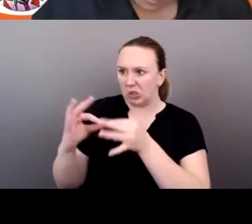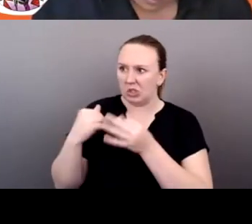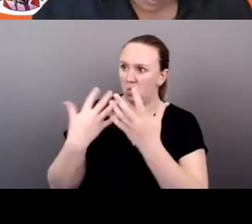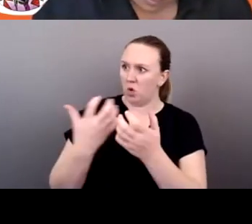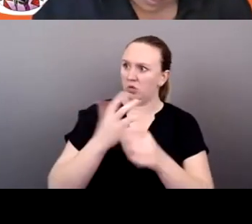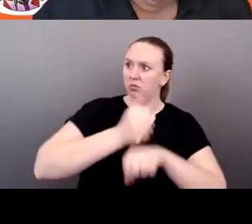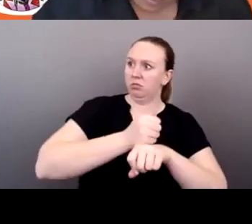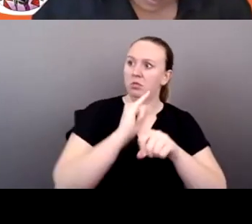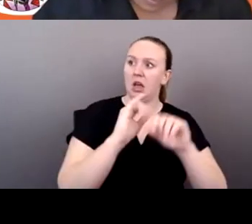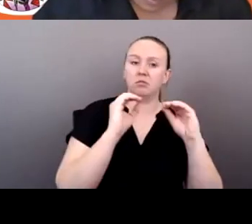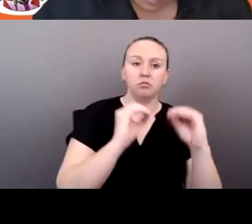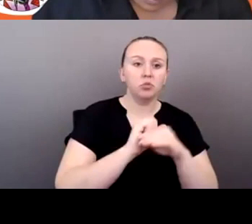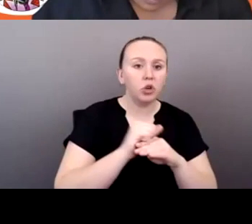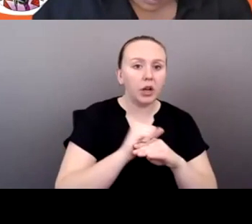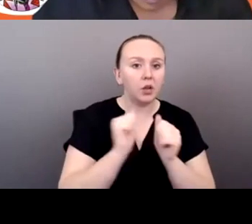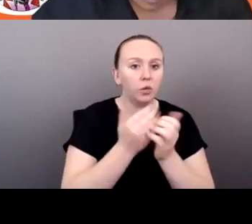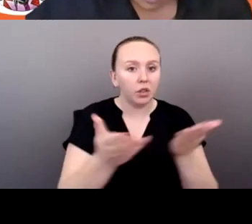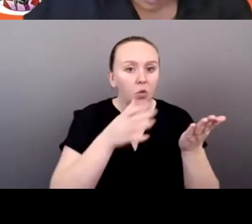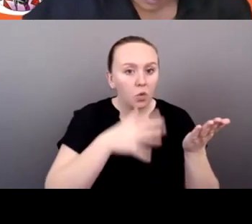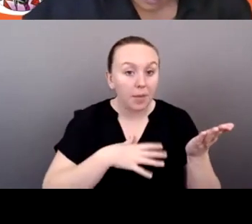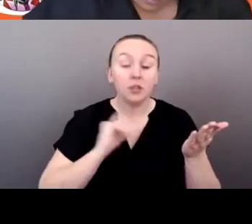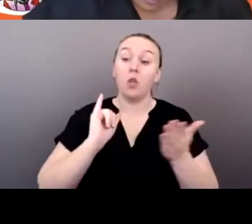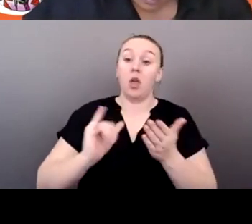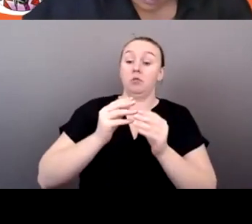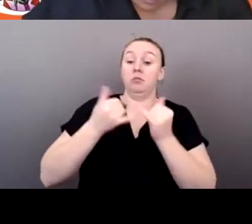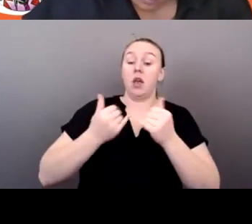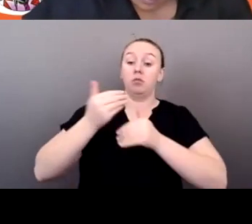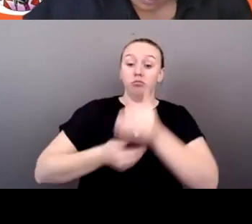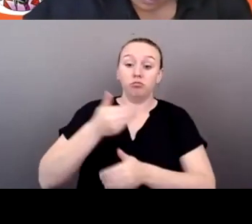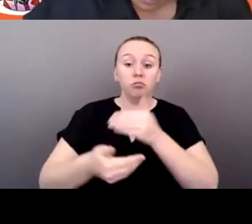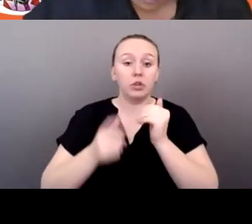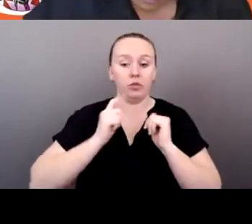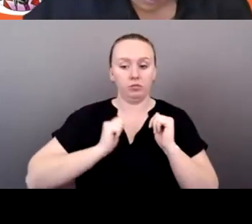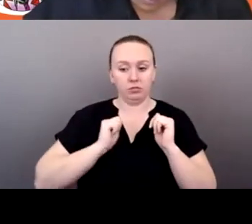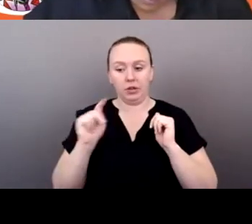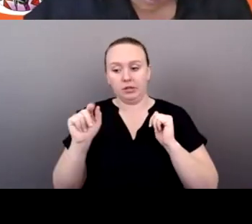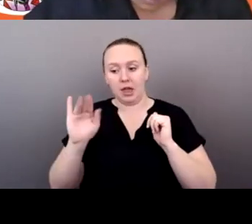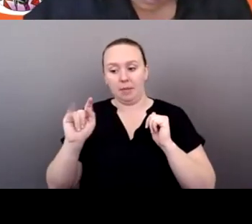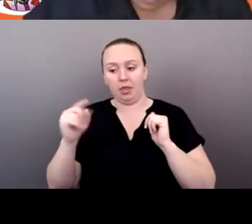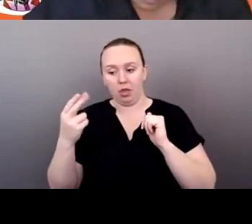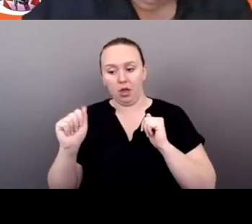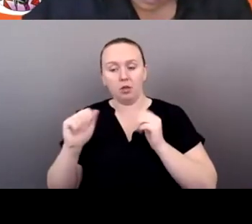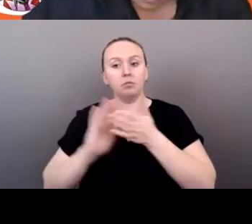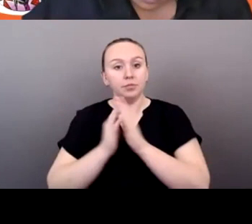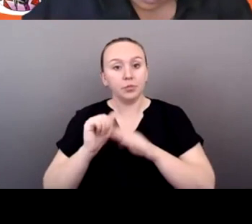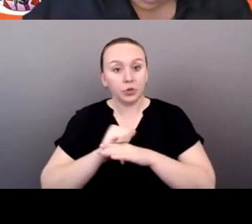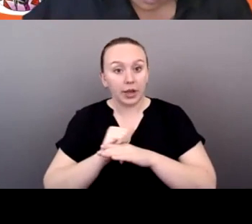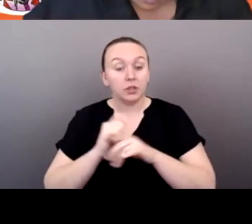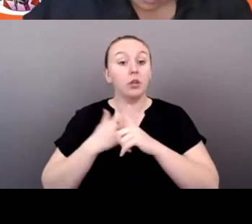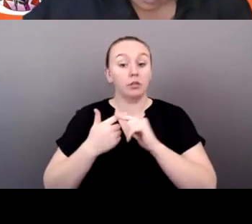it's in the works for us, like myself and Tabitha to be trained so that we can go out in our